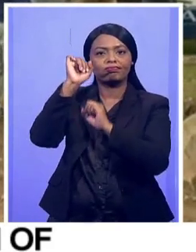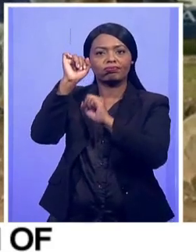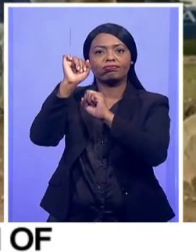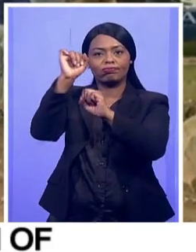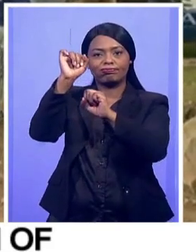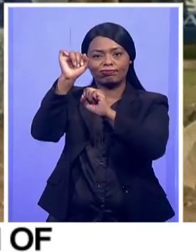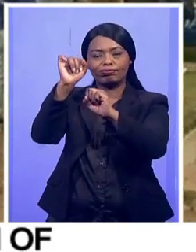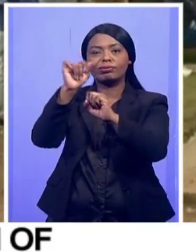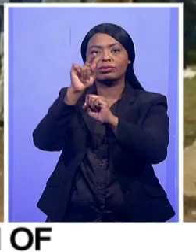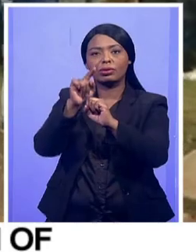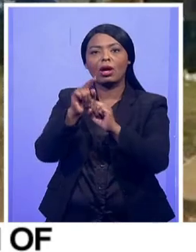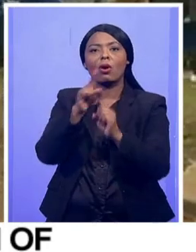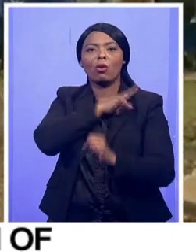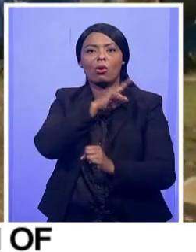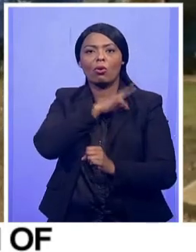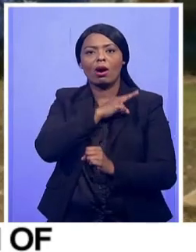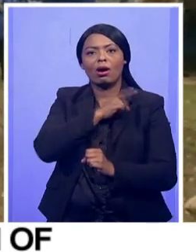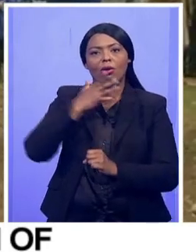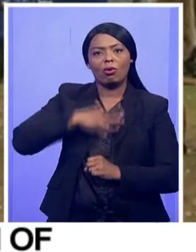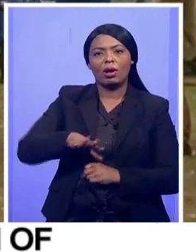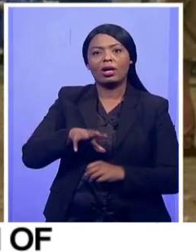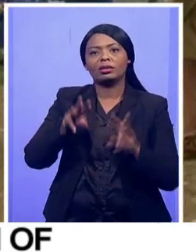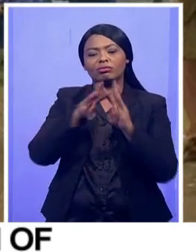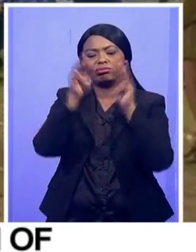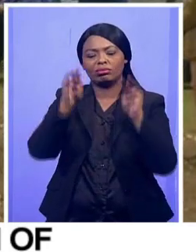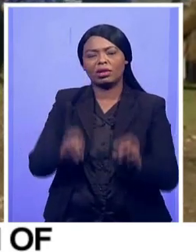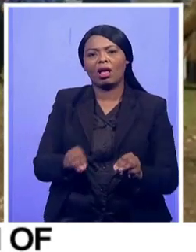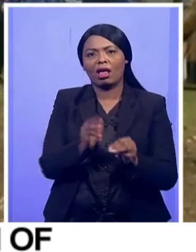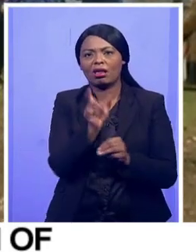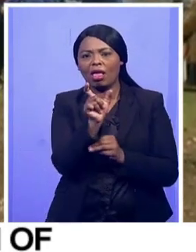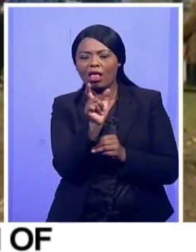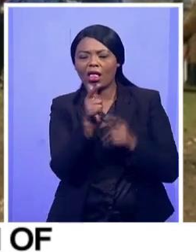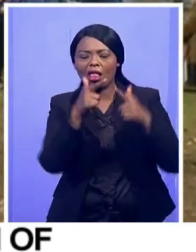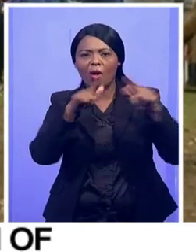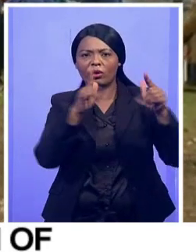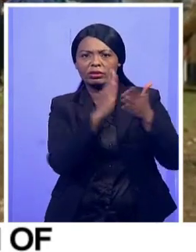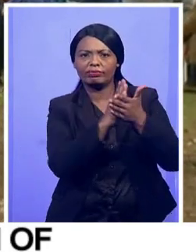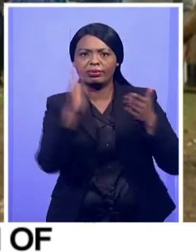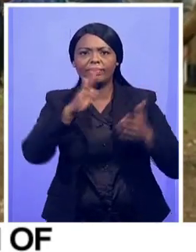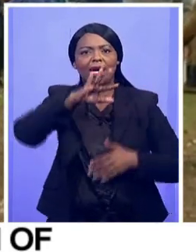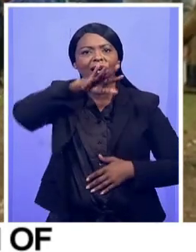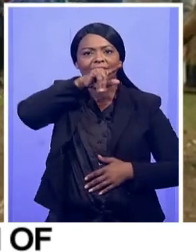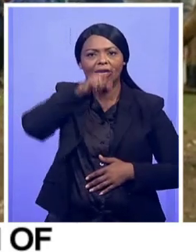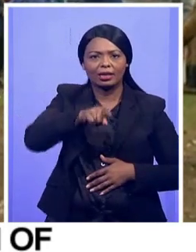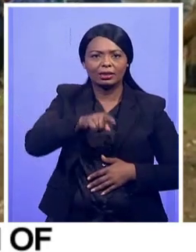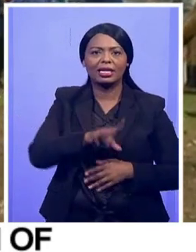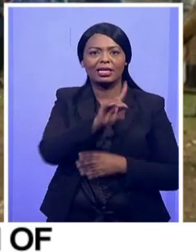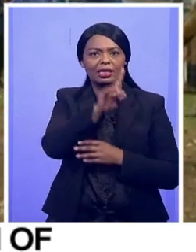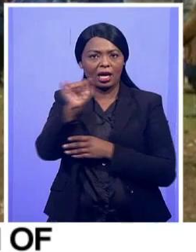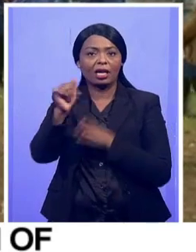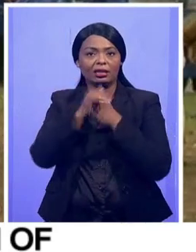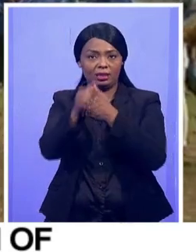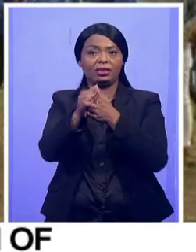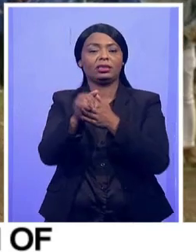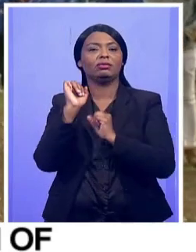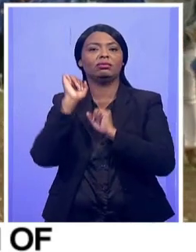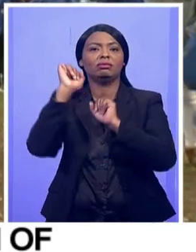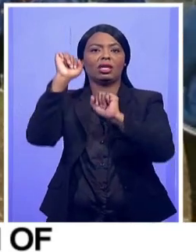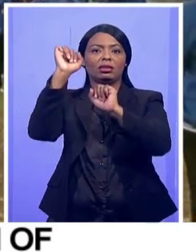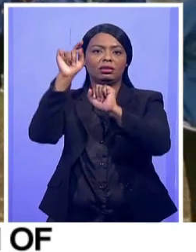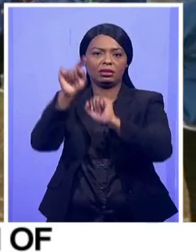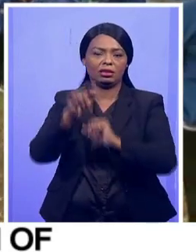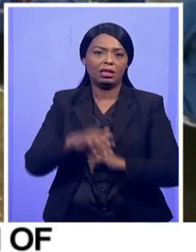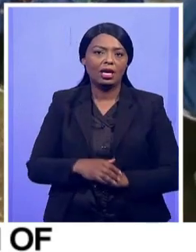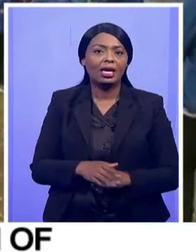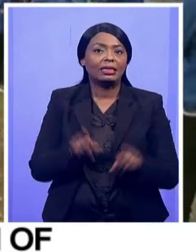concert. of course, following a march by the Democratic Alliance, and also as we arrived in power this morning, we also saw members